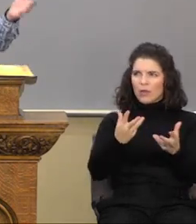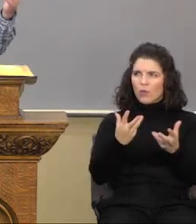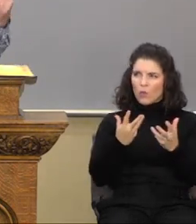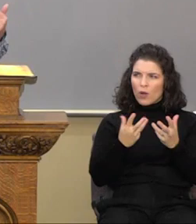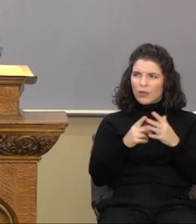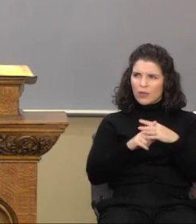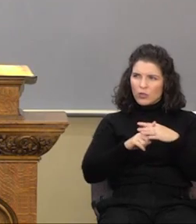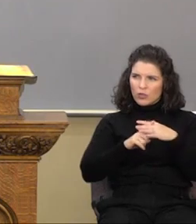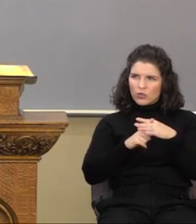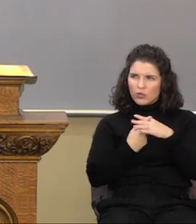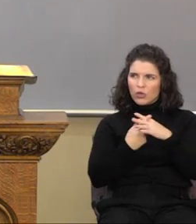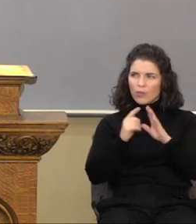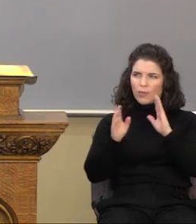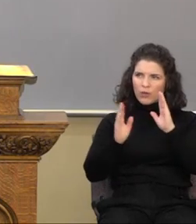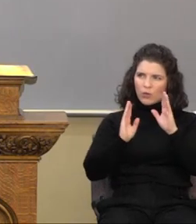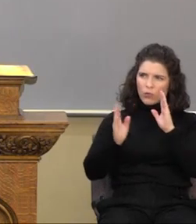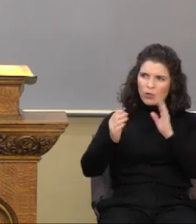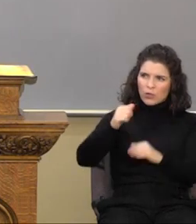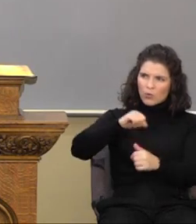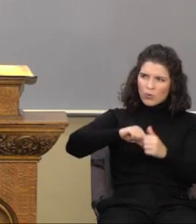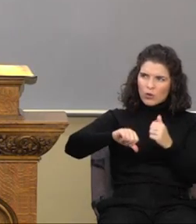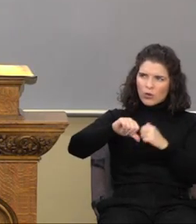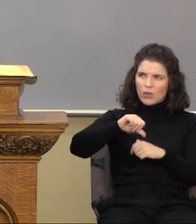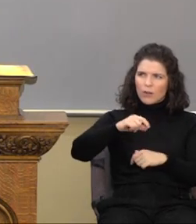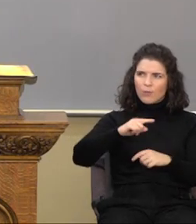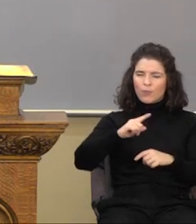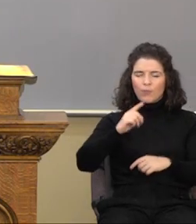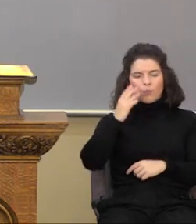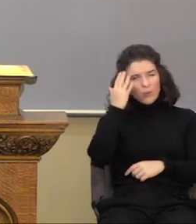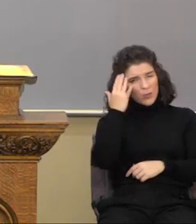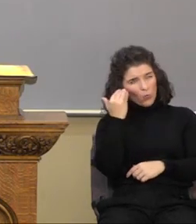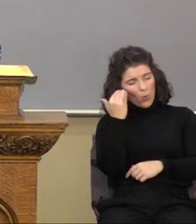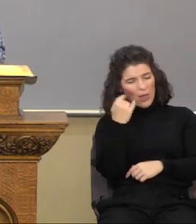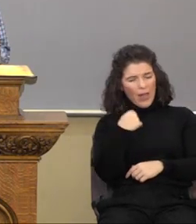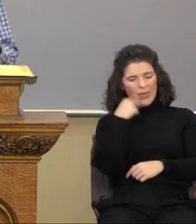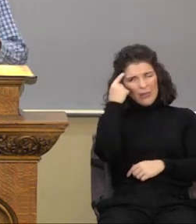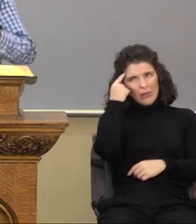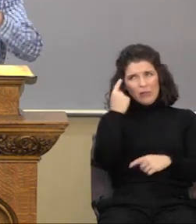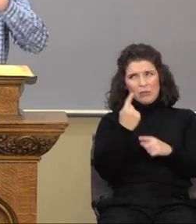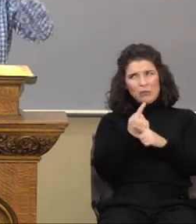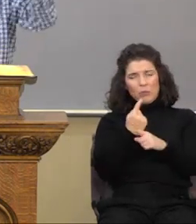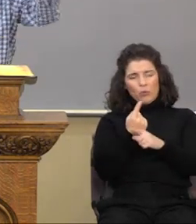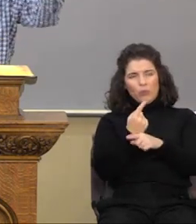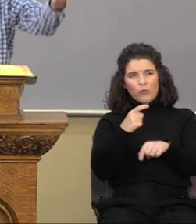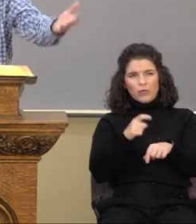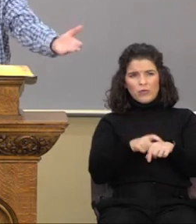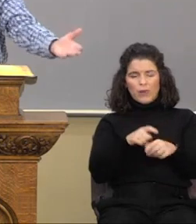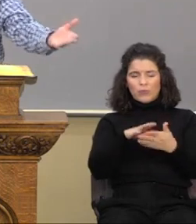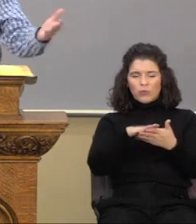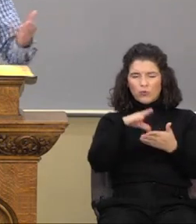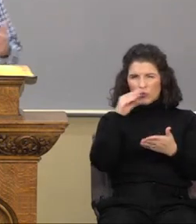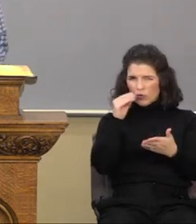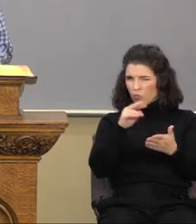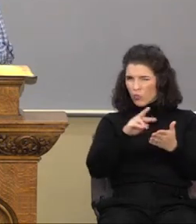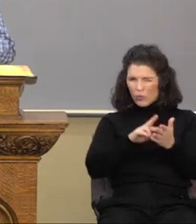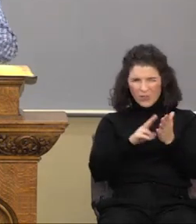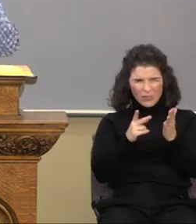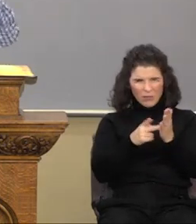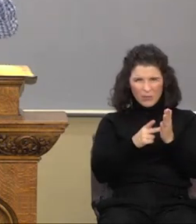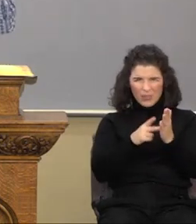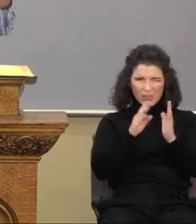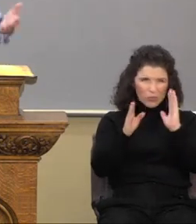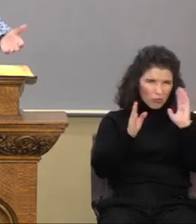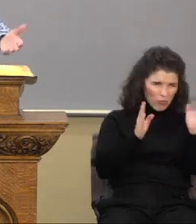the greeting one another because that's, I think, an appropriate time to learn what it means to greet one another.